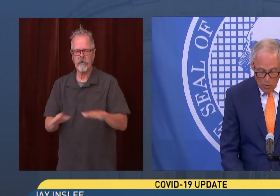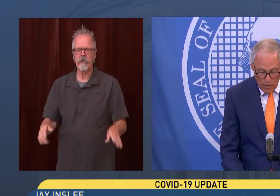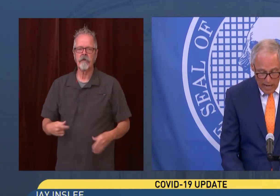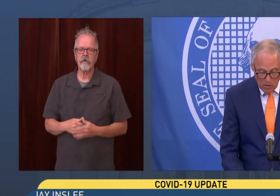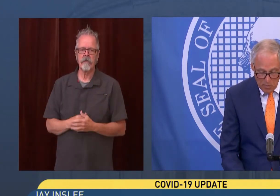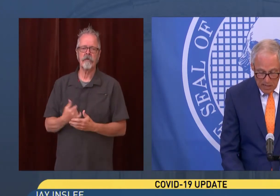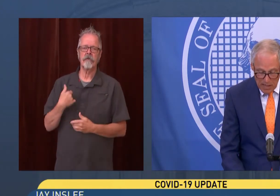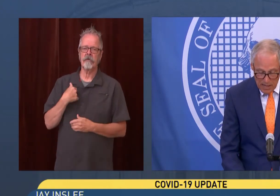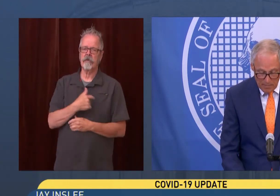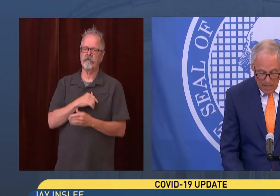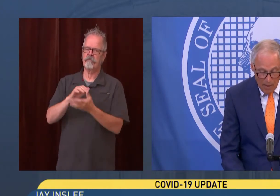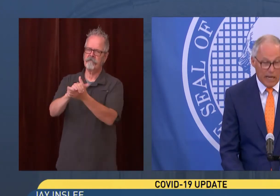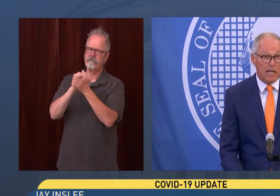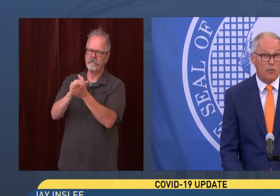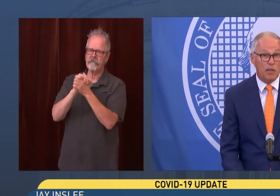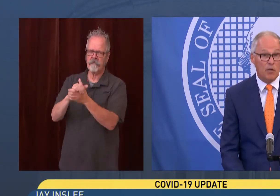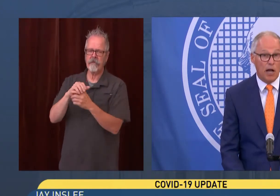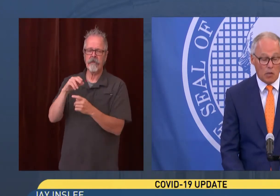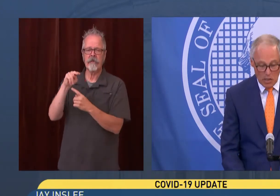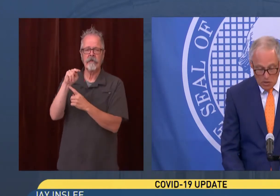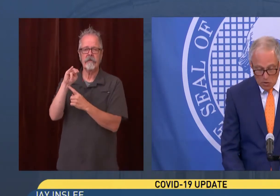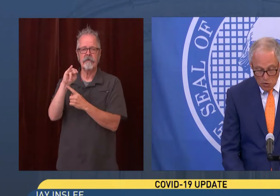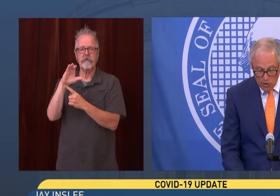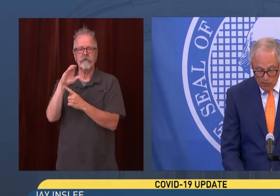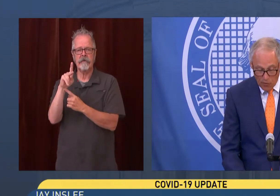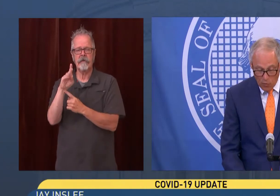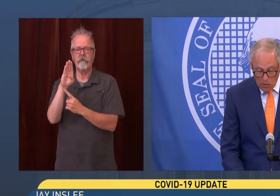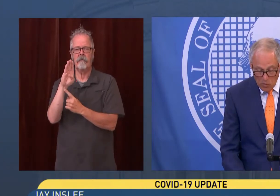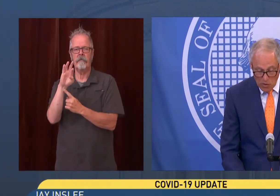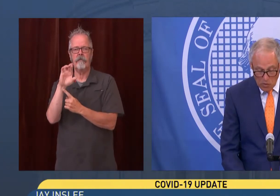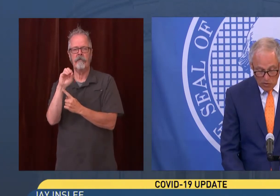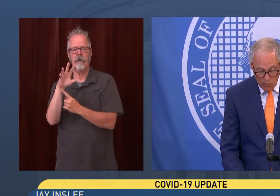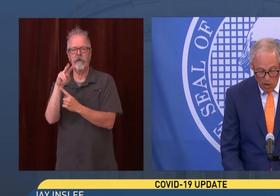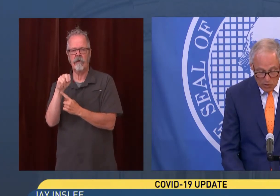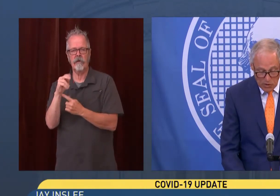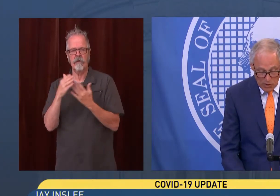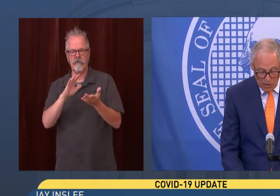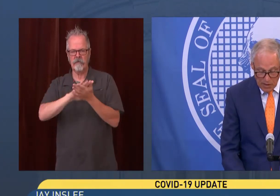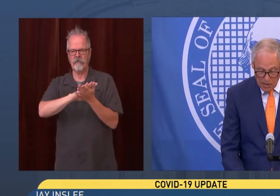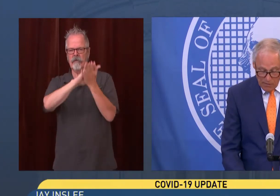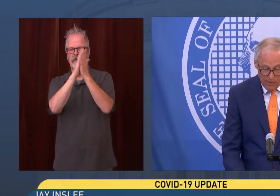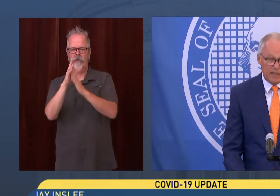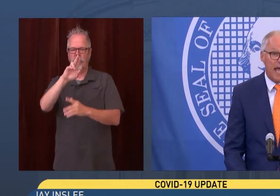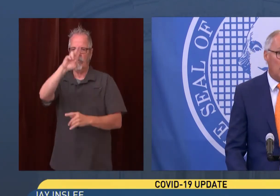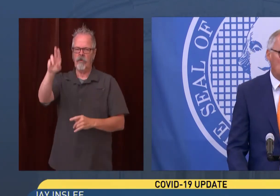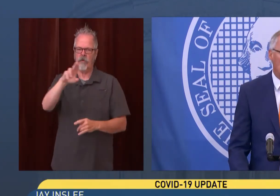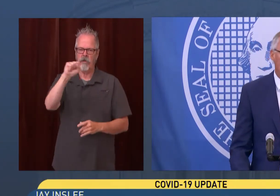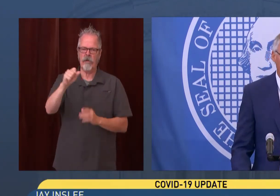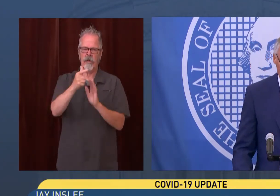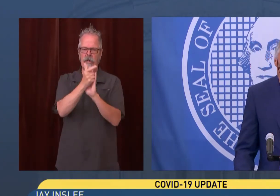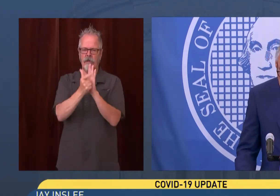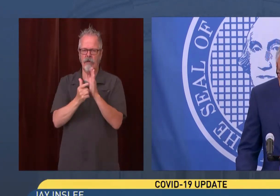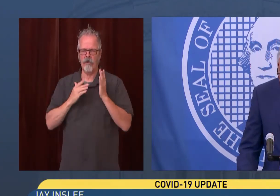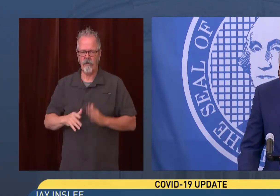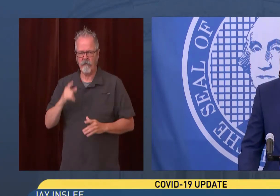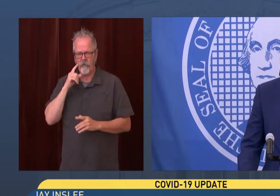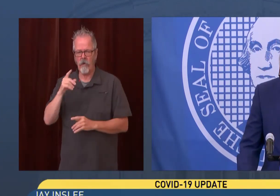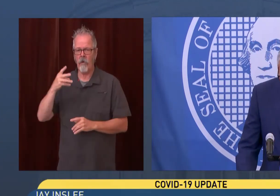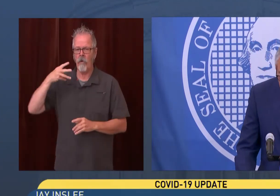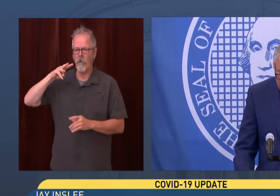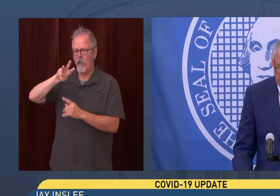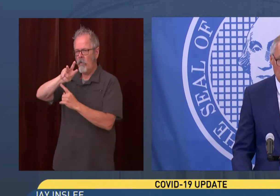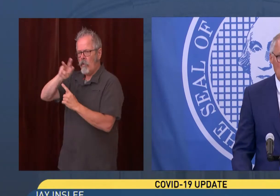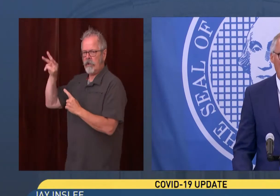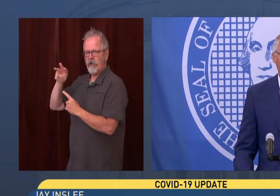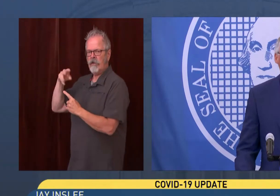who has been nominated to be the United States Attorney for the Western District of Washington. Fantastic choice, super